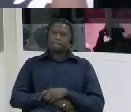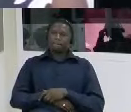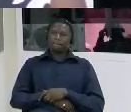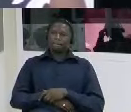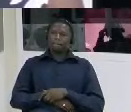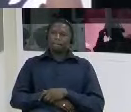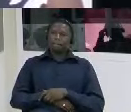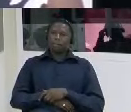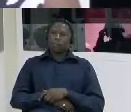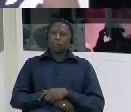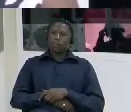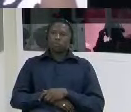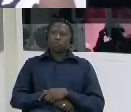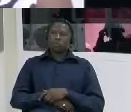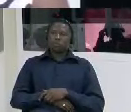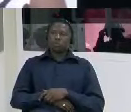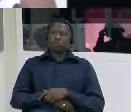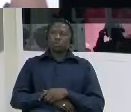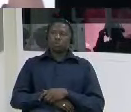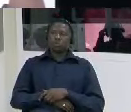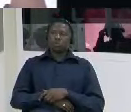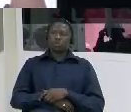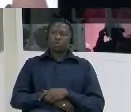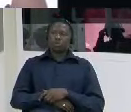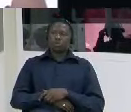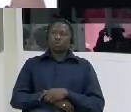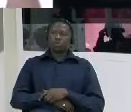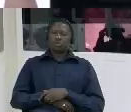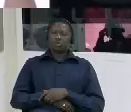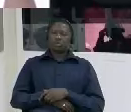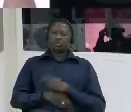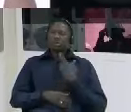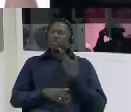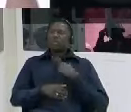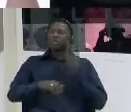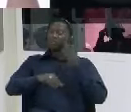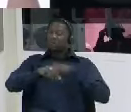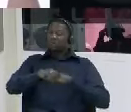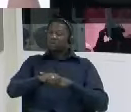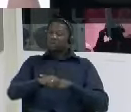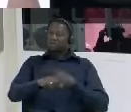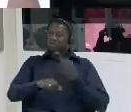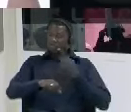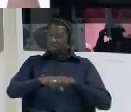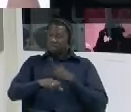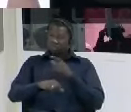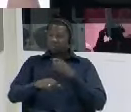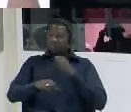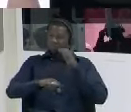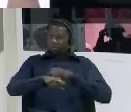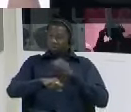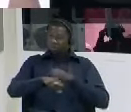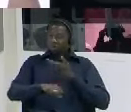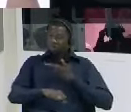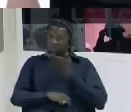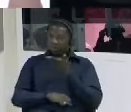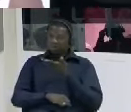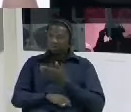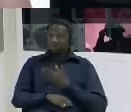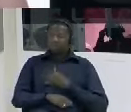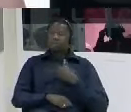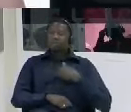can we hear you um clearly mr witness was that the first occasion you were tortured yes I said yes